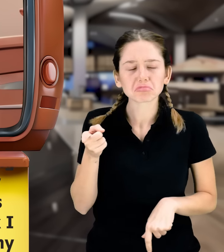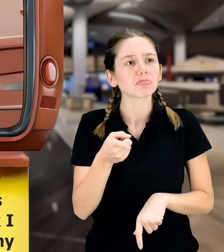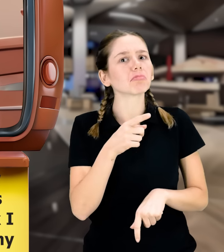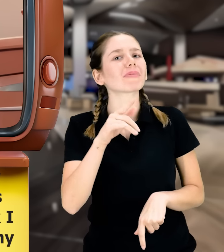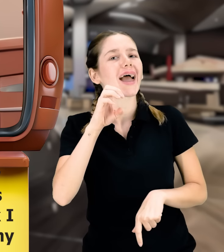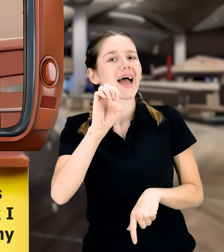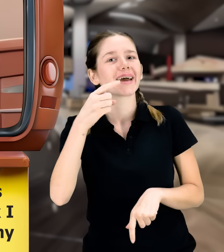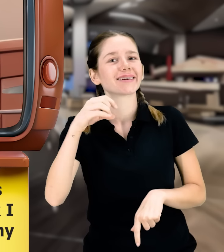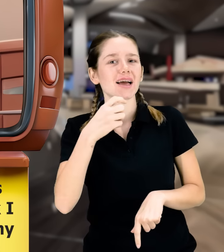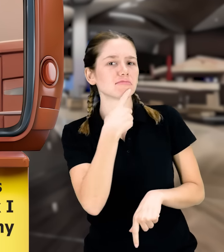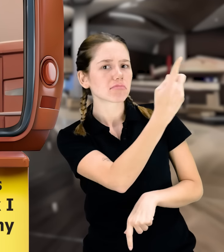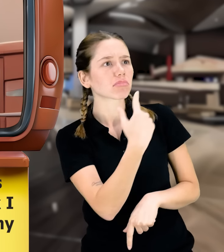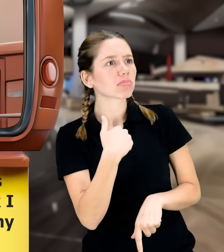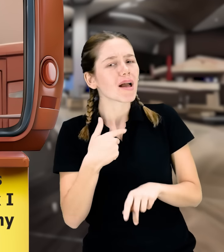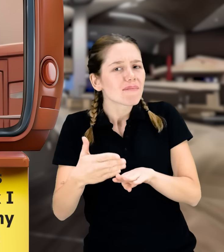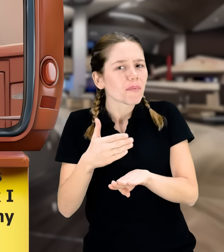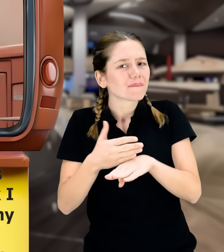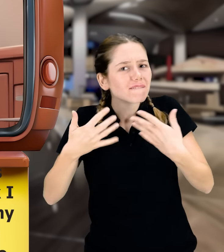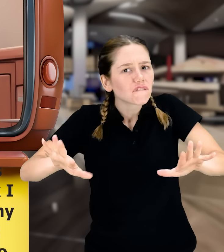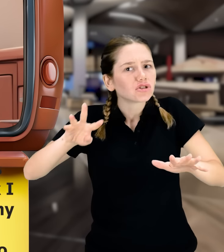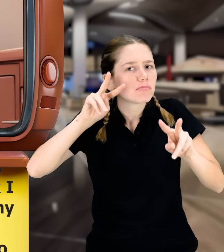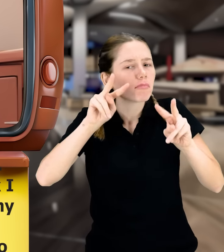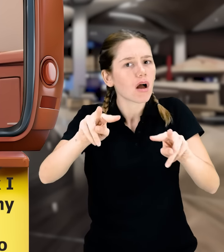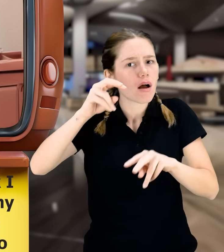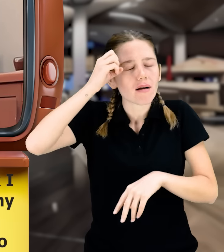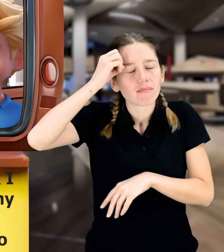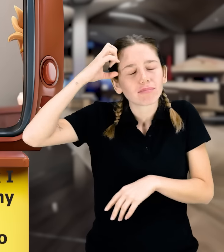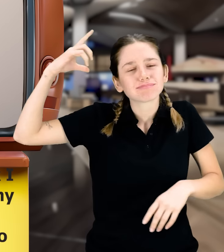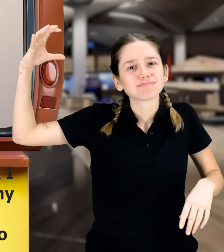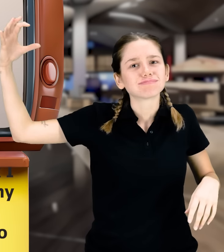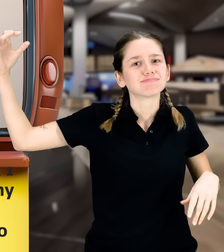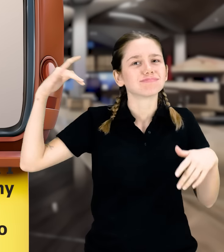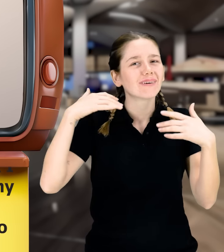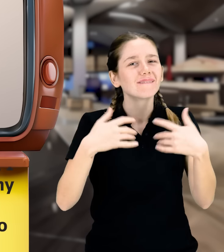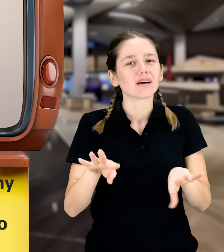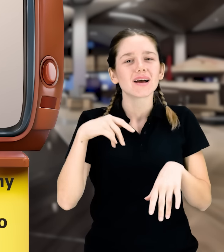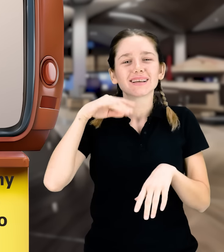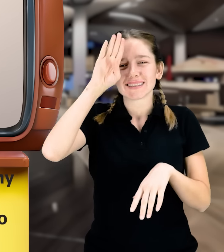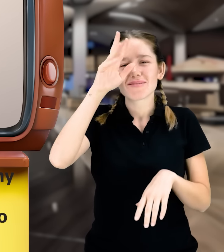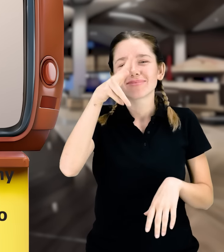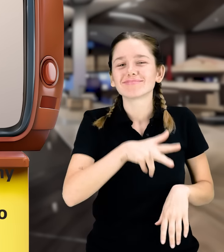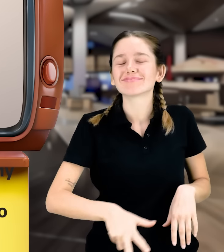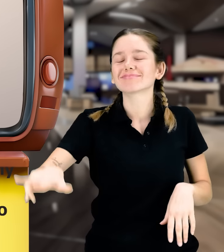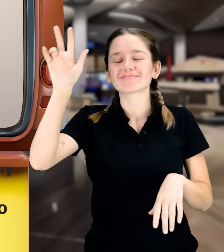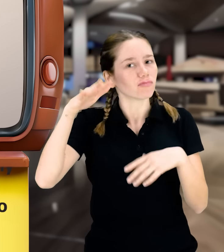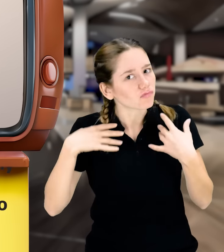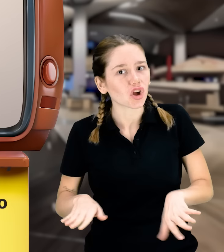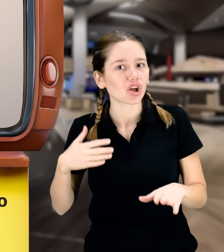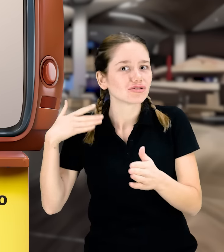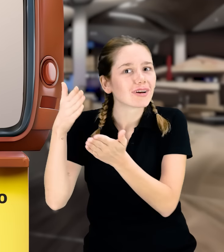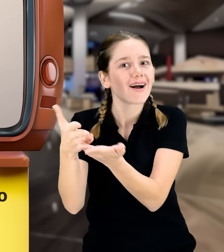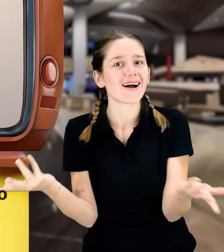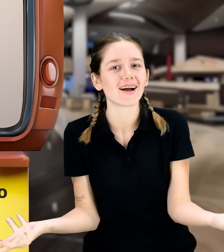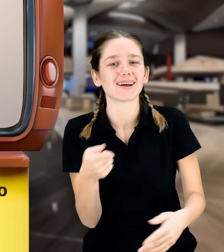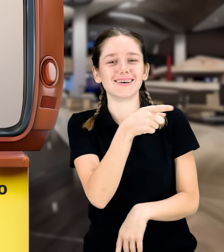I had so many adventures, even before we went there. I think I found the answer to the riddle in my dream.